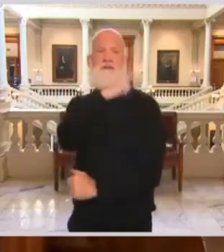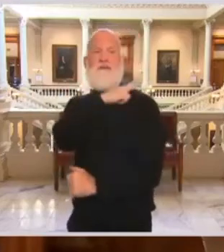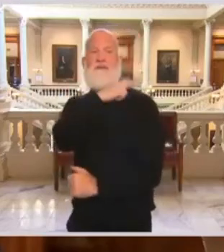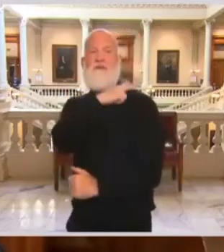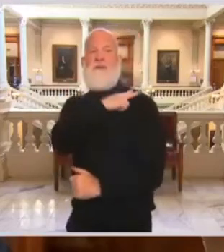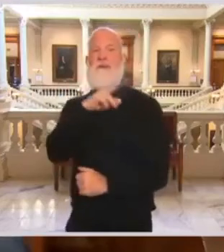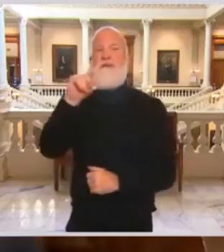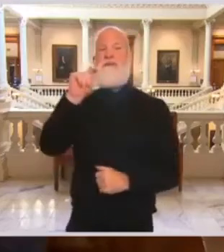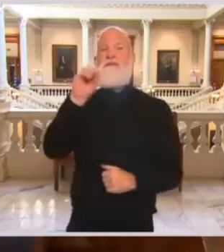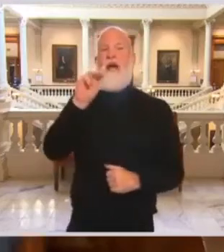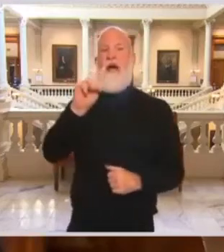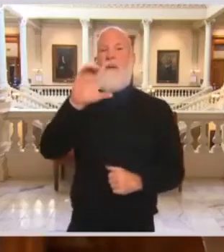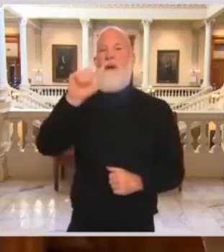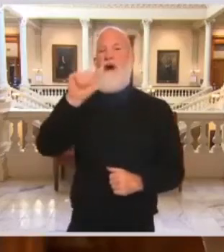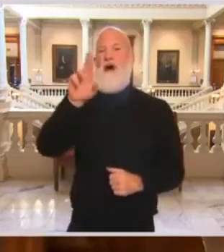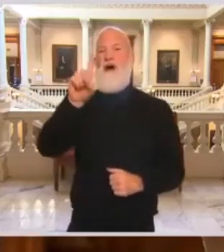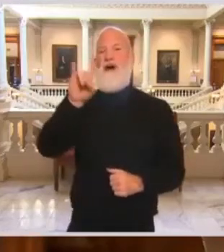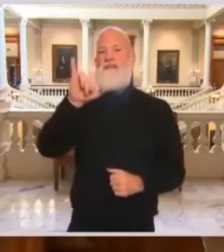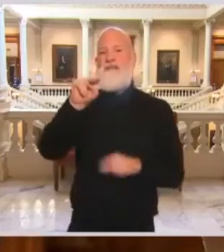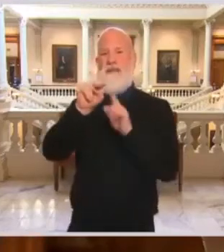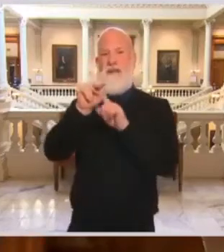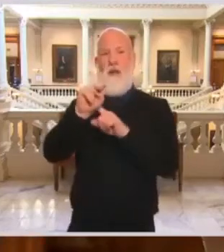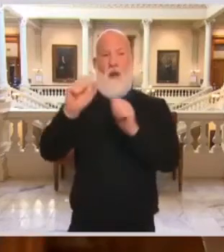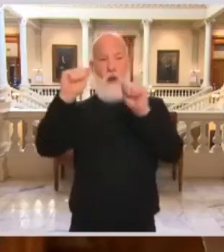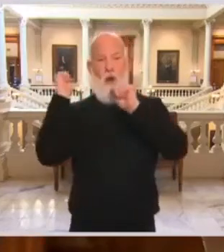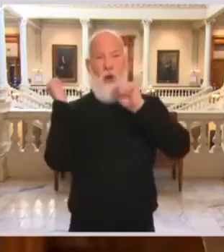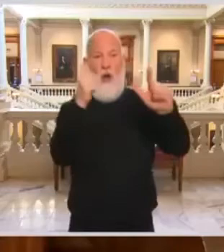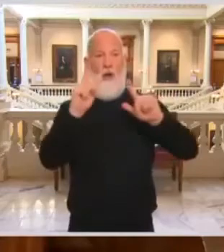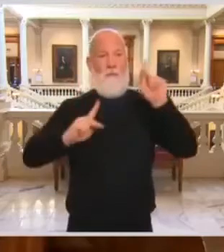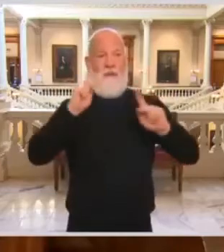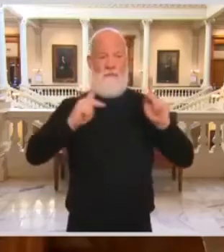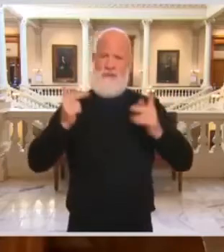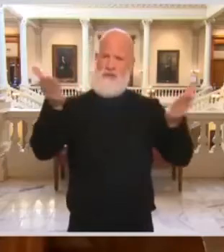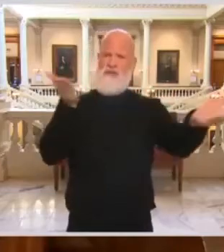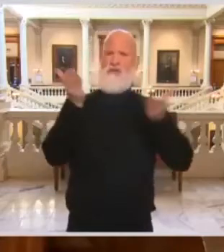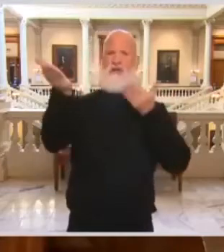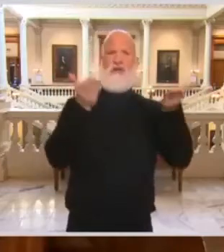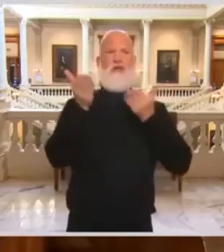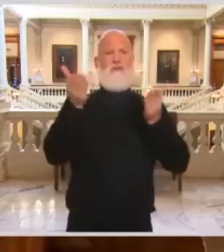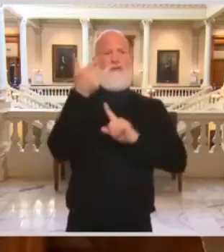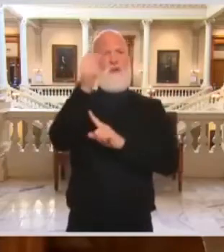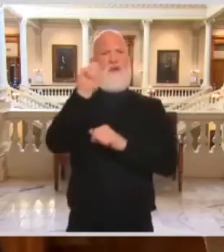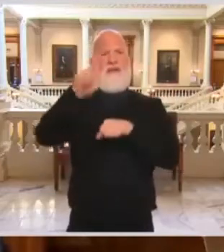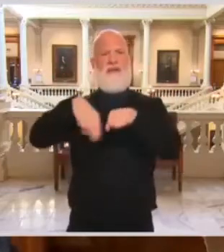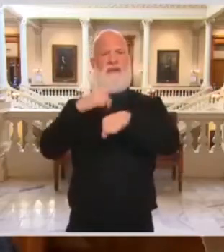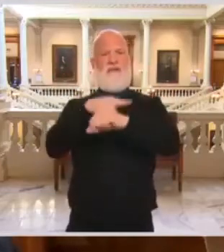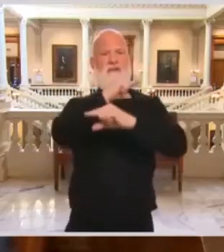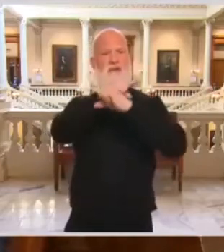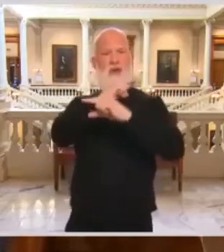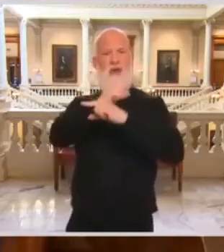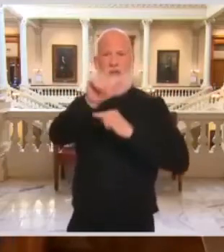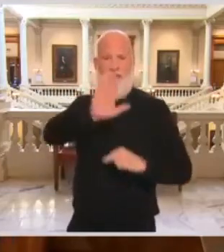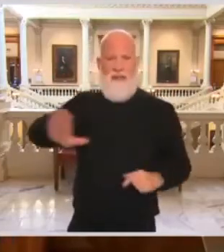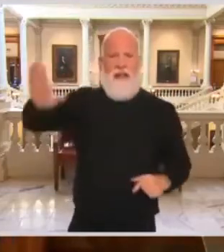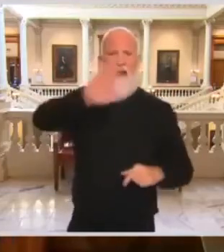Guard for their tireless work on behalf of our state and our nation. We are grateful.